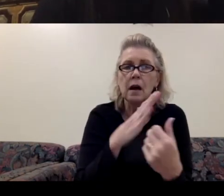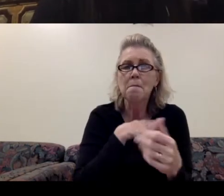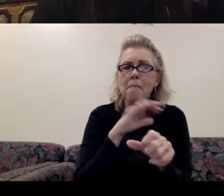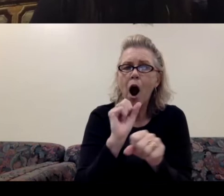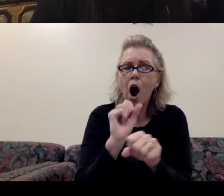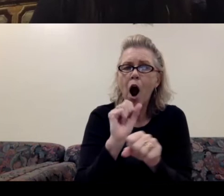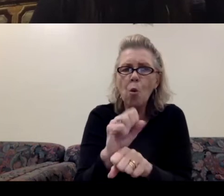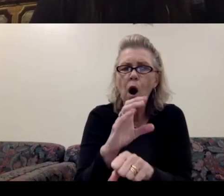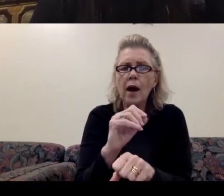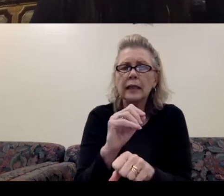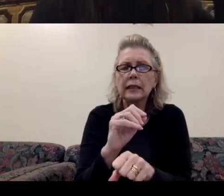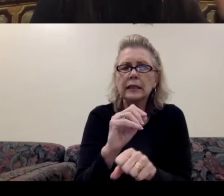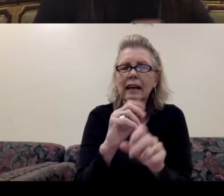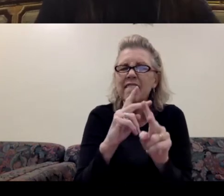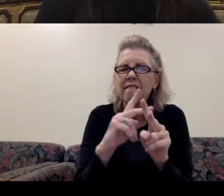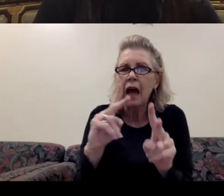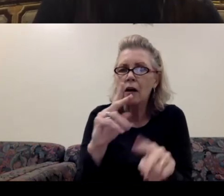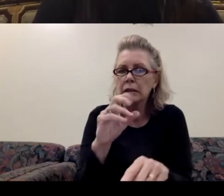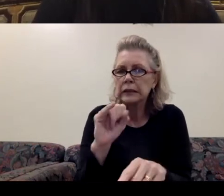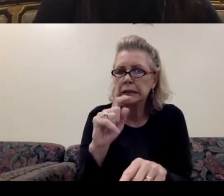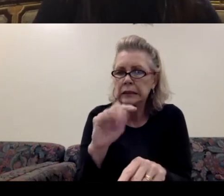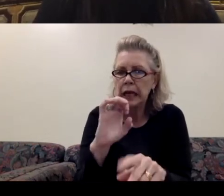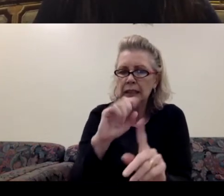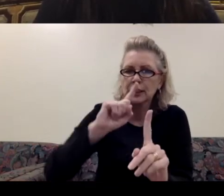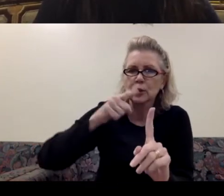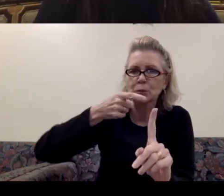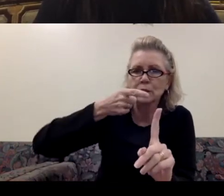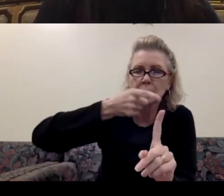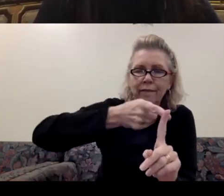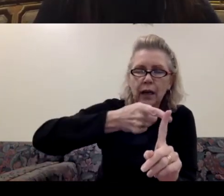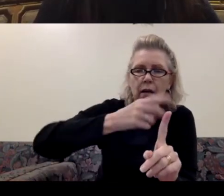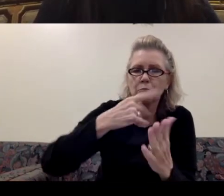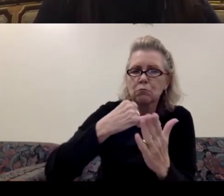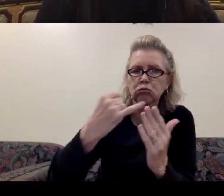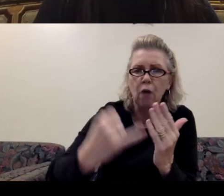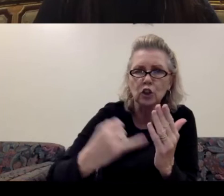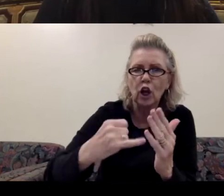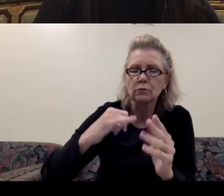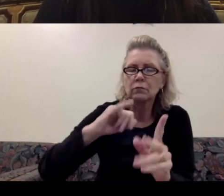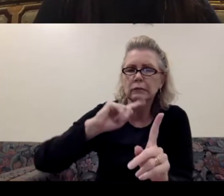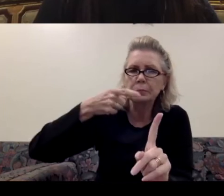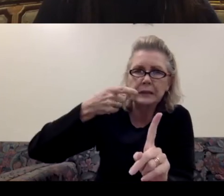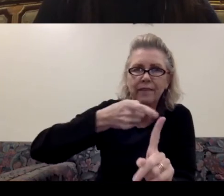is extremely site specific and project specific. Um,